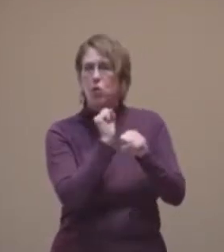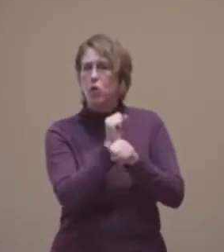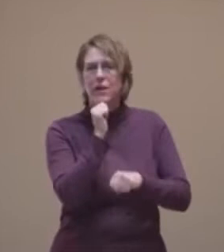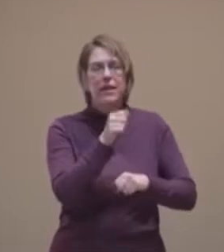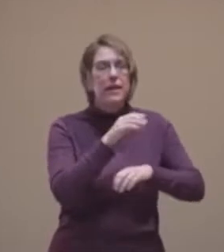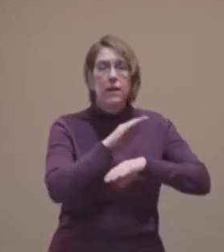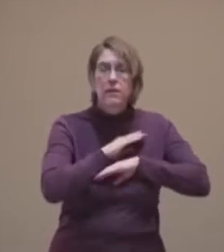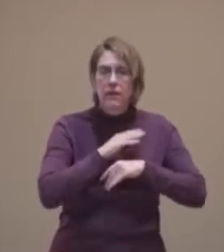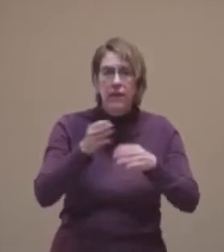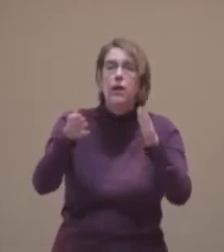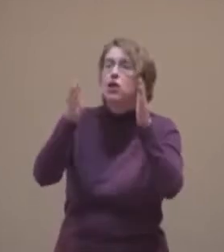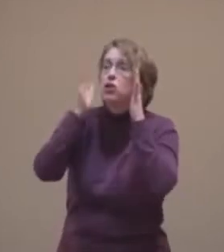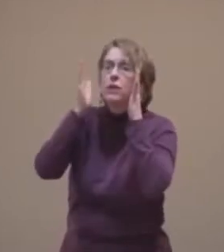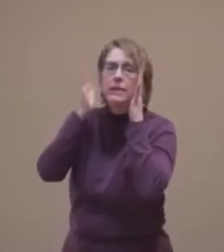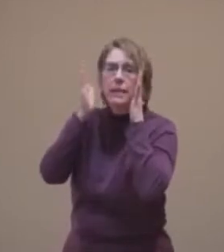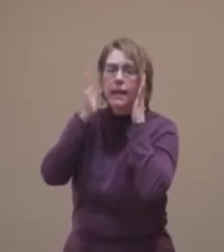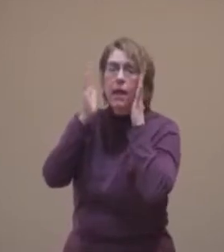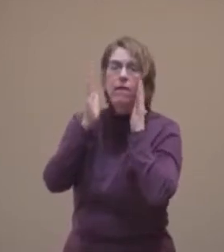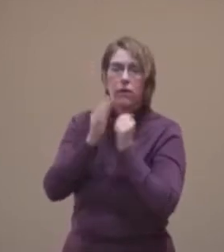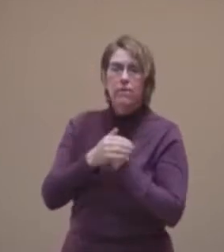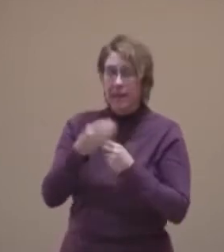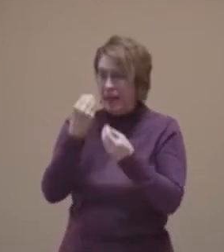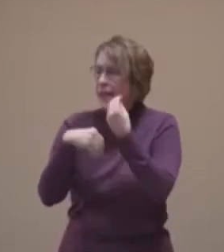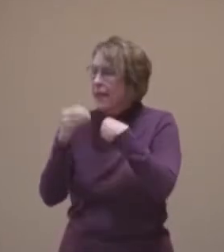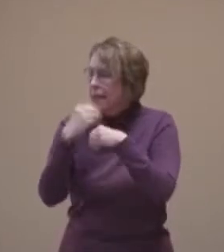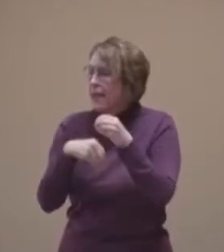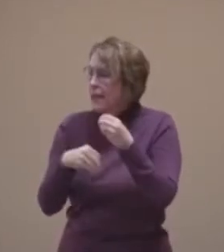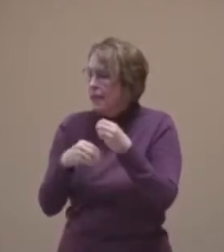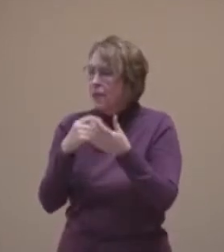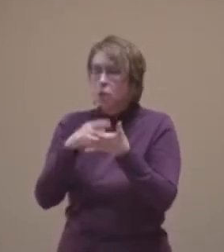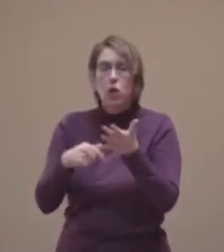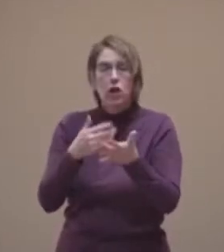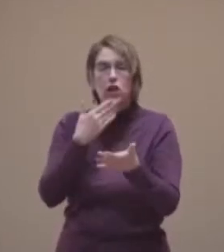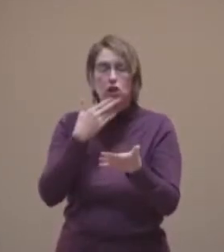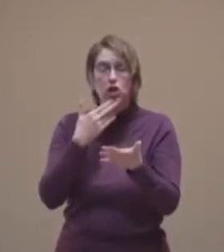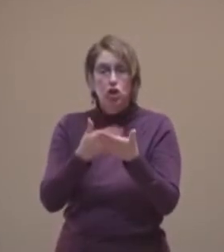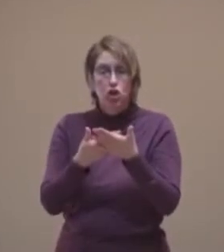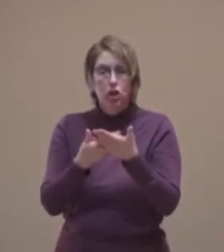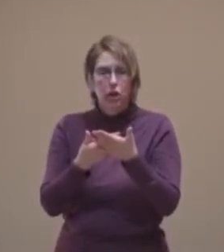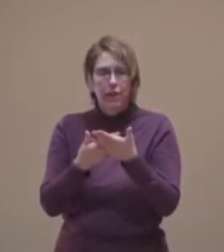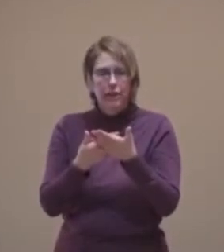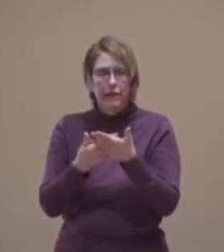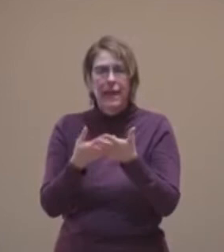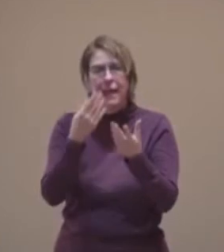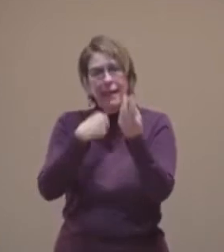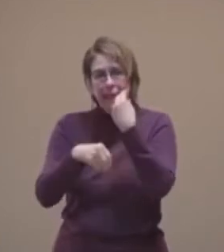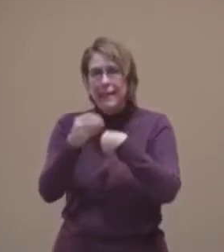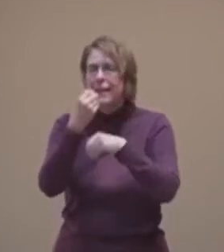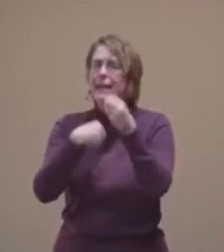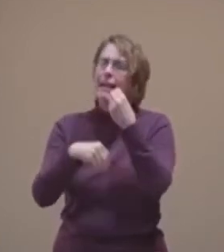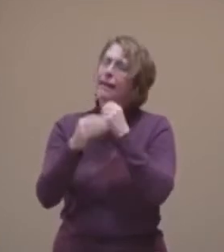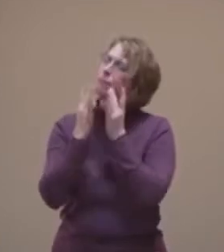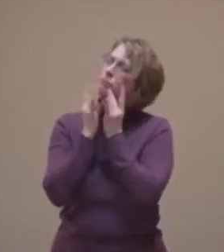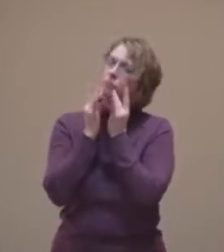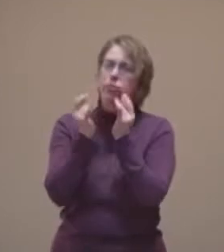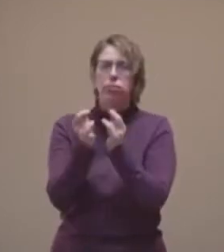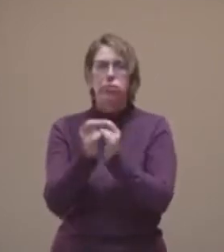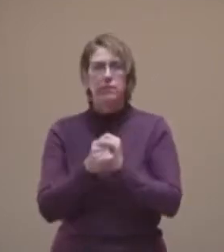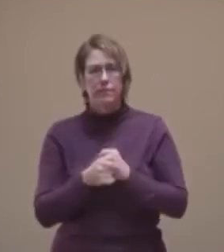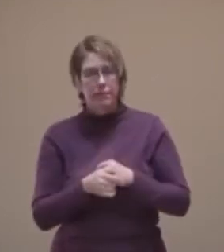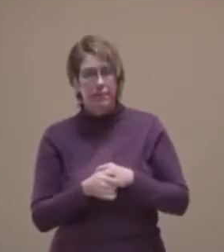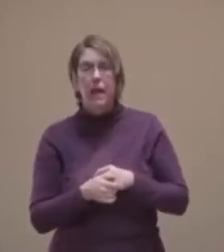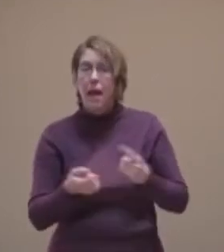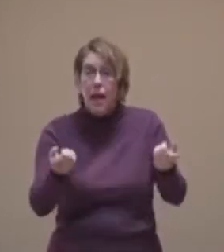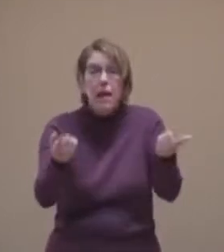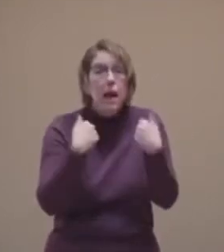Listen carefully to me and eat what is good and delight yourselves in rich food. Incline your ear and come to me.